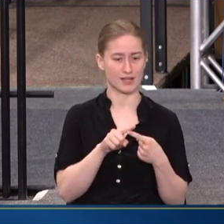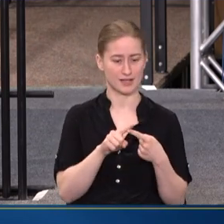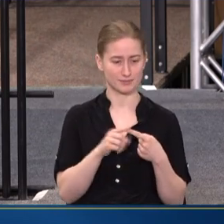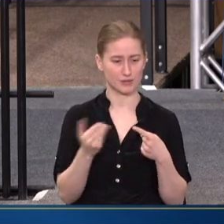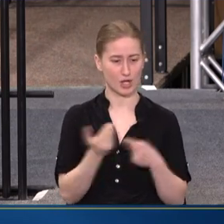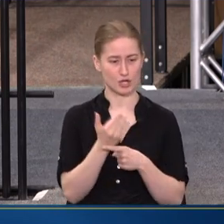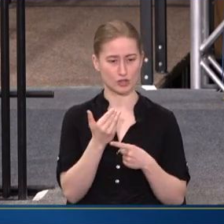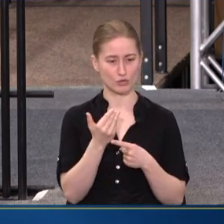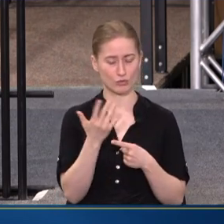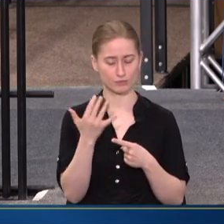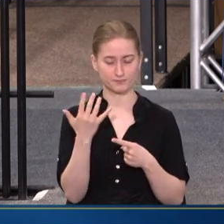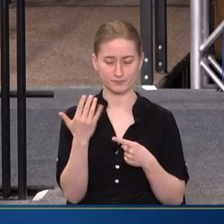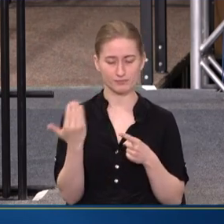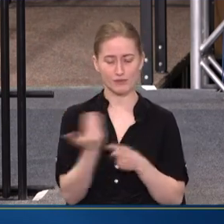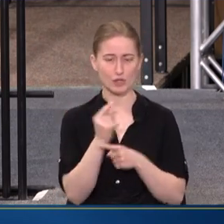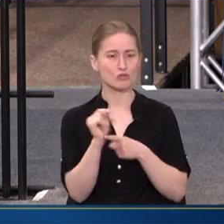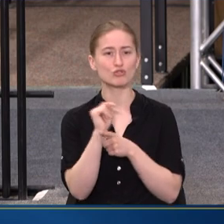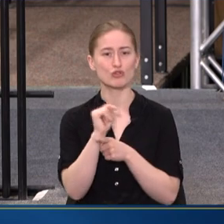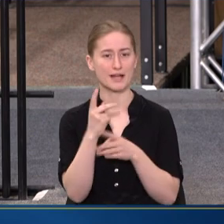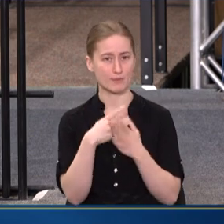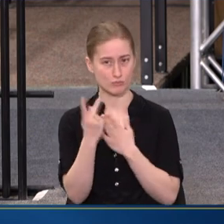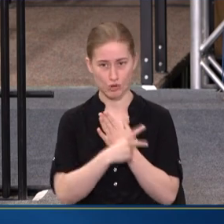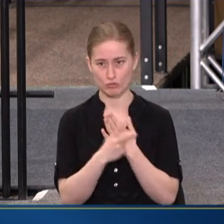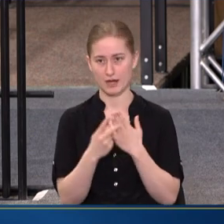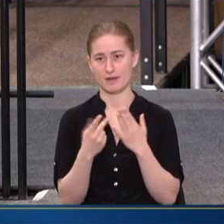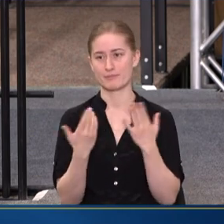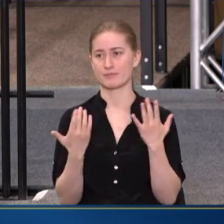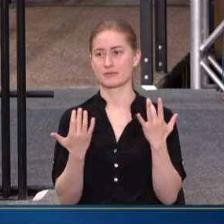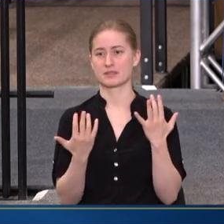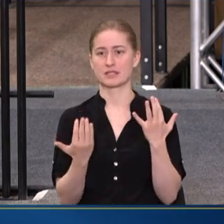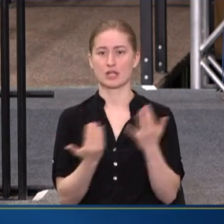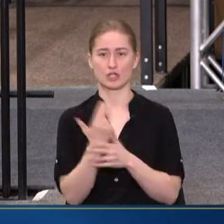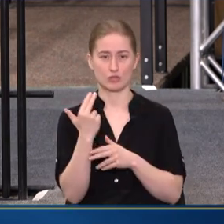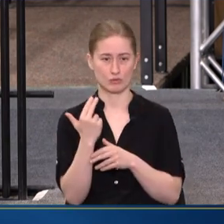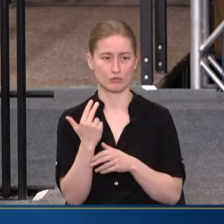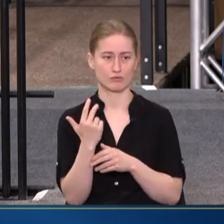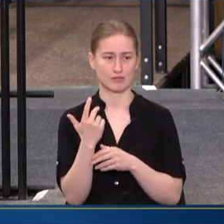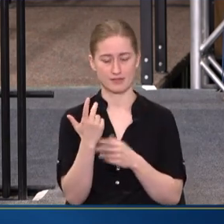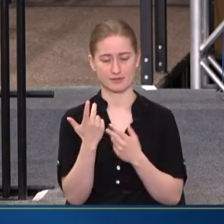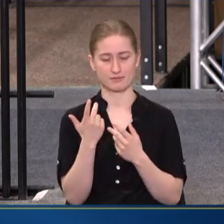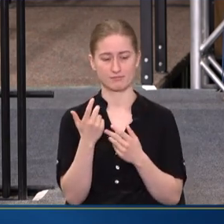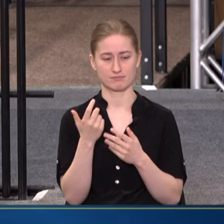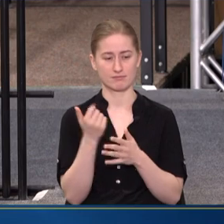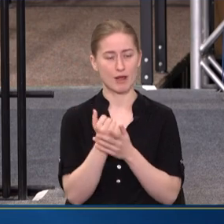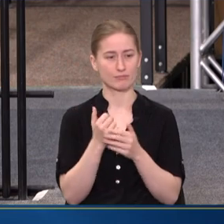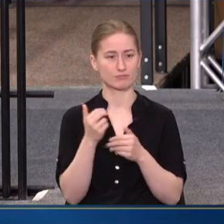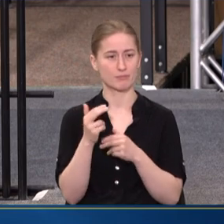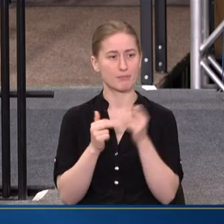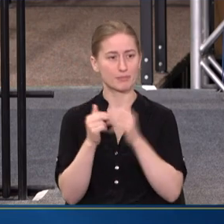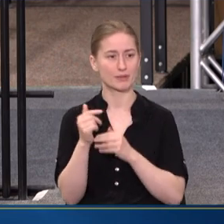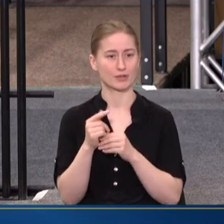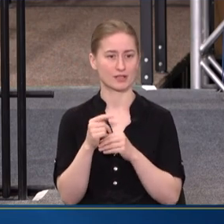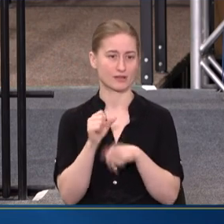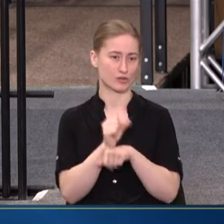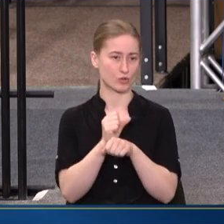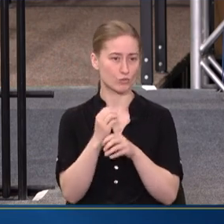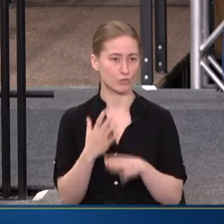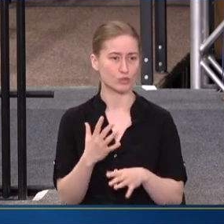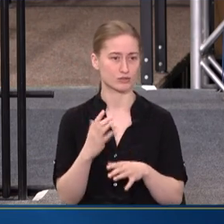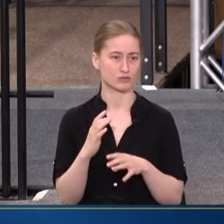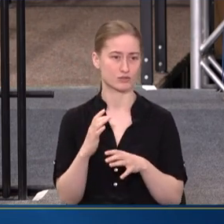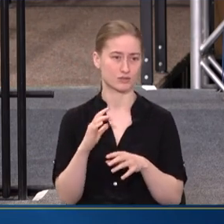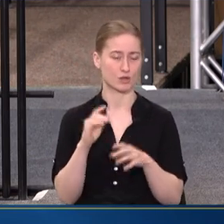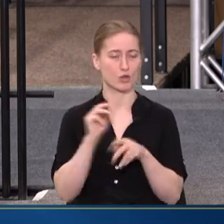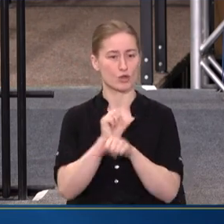TRAINING PROGRAMS AND BUILDING UP OUR PIPELINE OF WORKERS USING A VARIETY OF